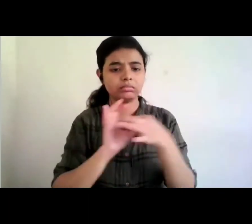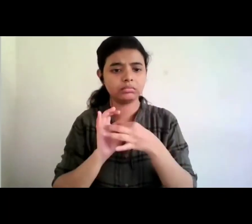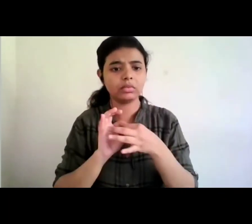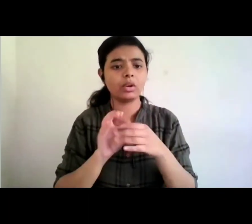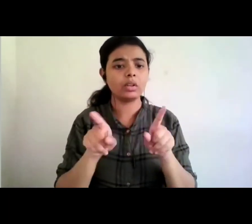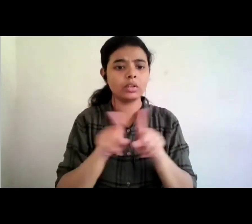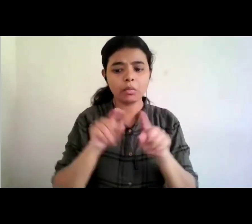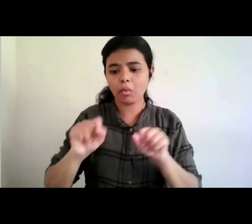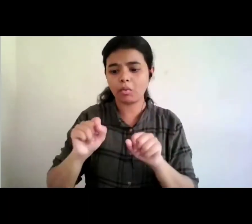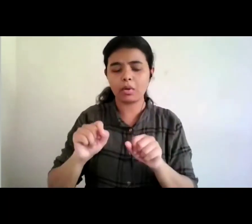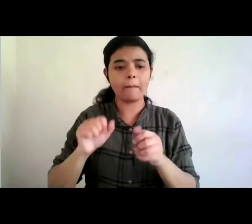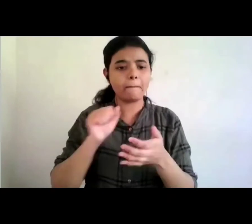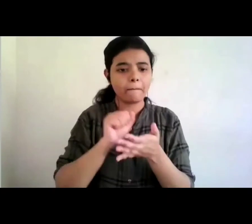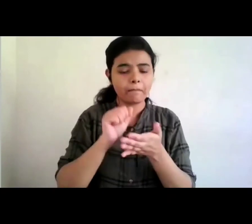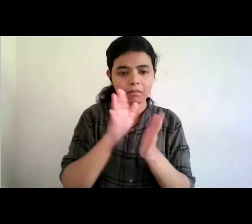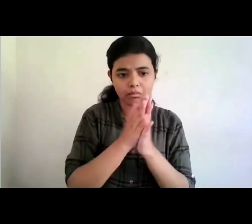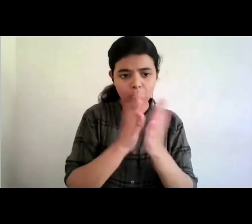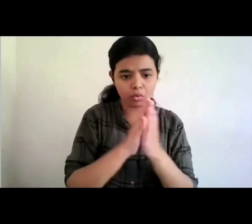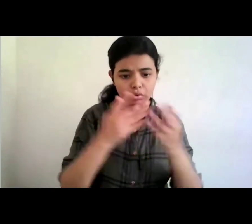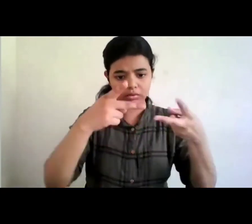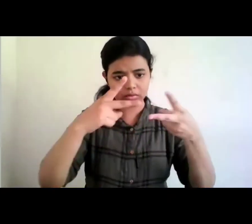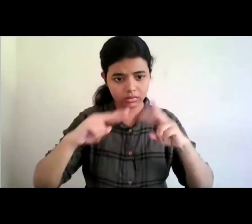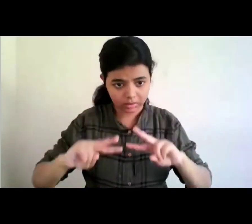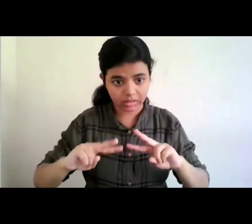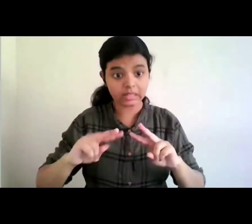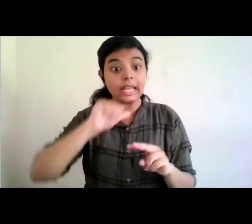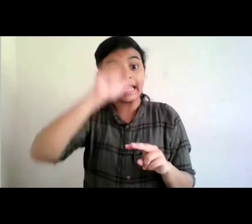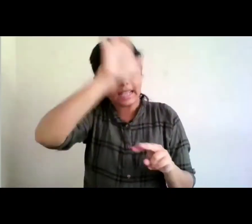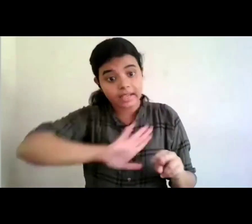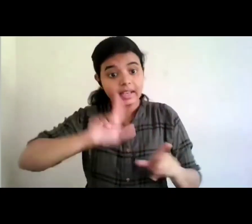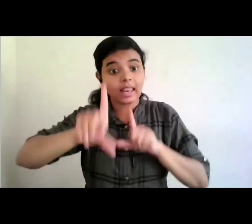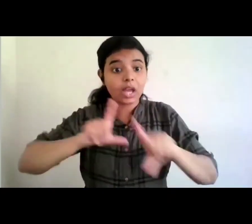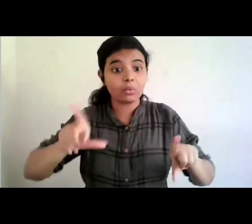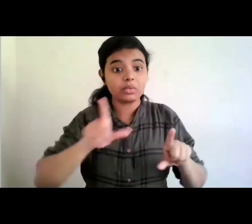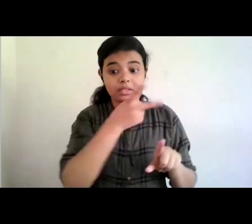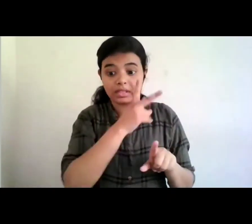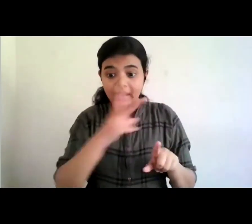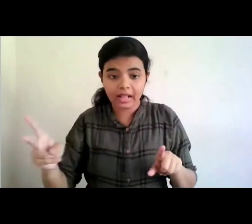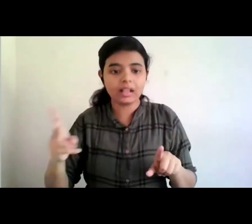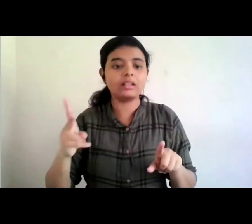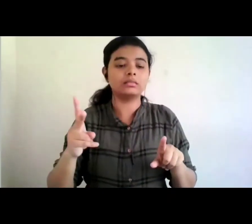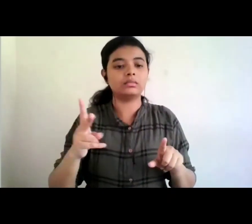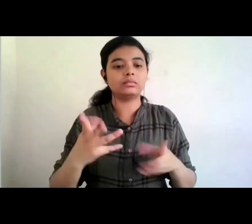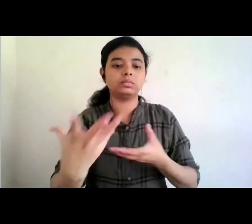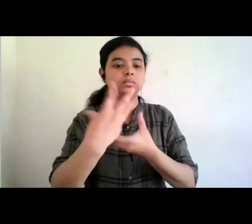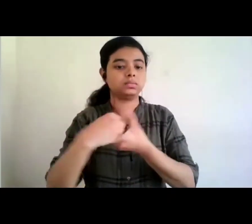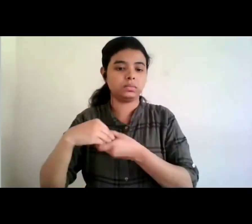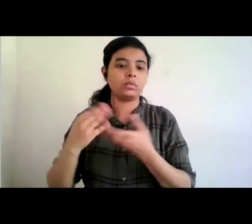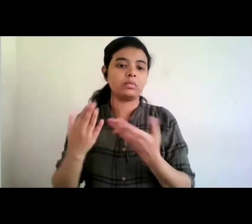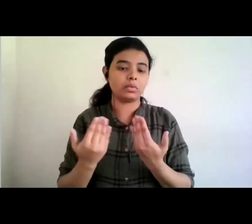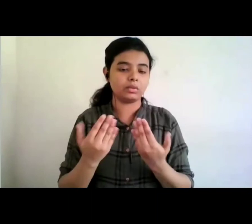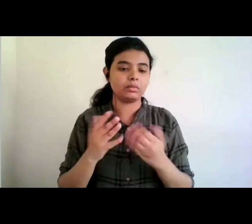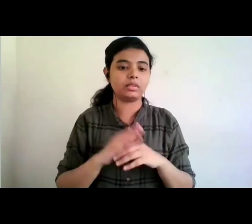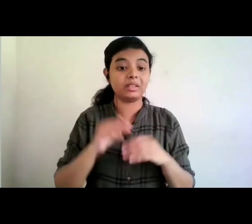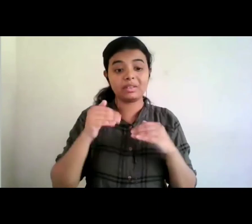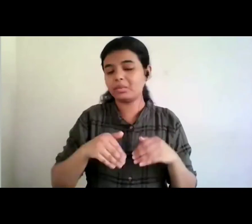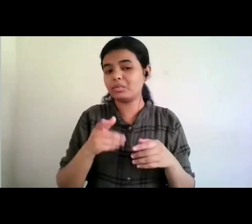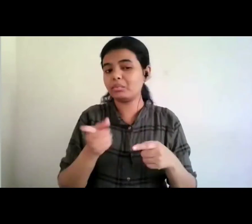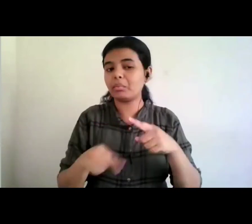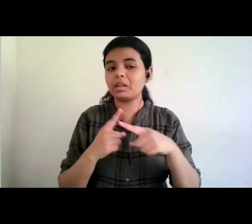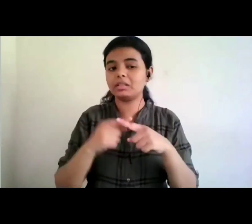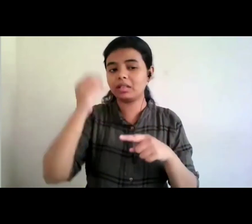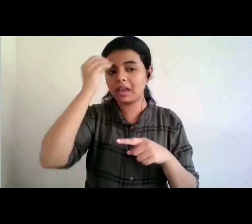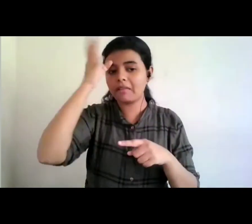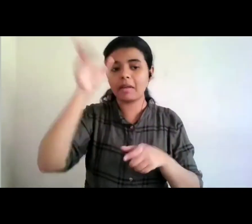increase the production of books in indian languages now so um plus the awareness is very very low so even